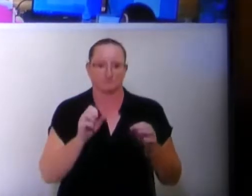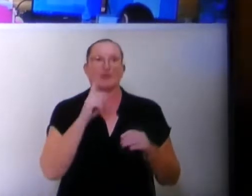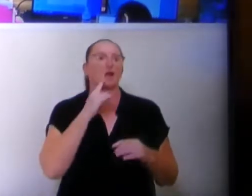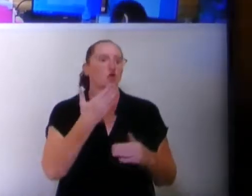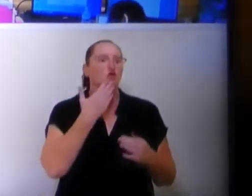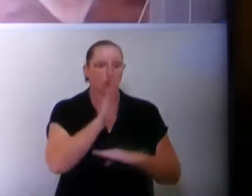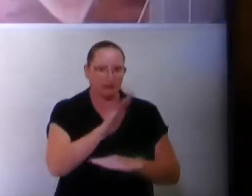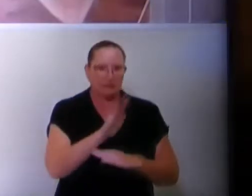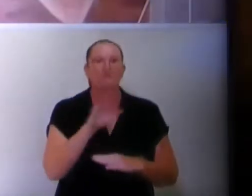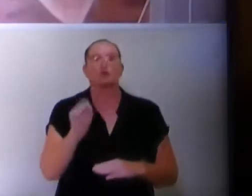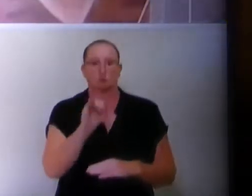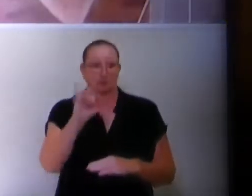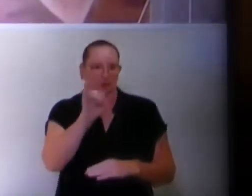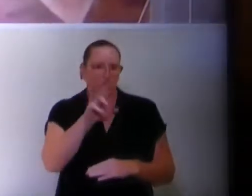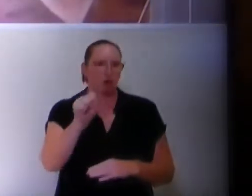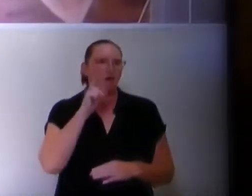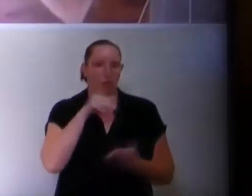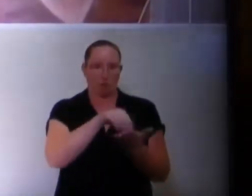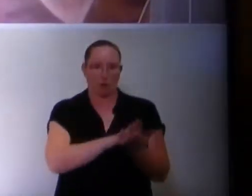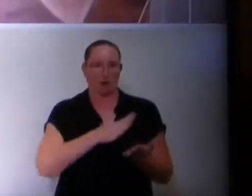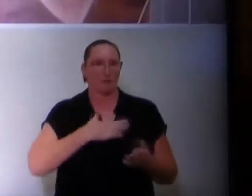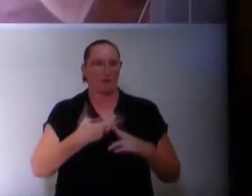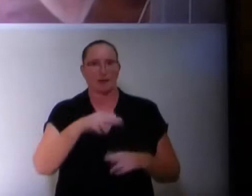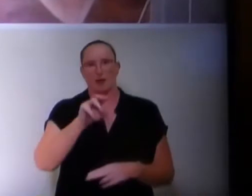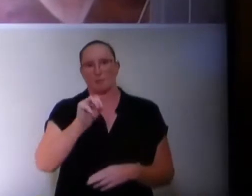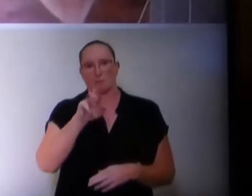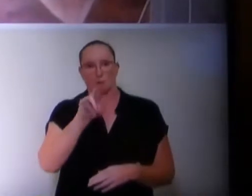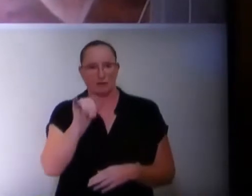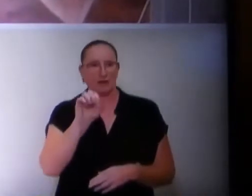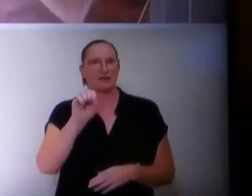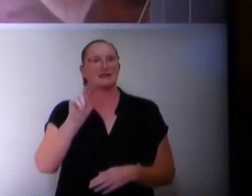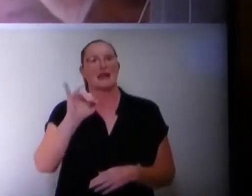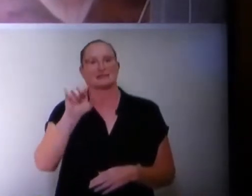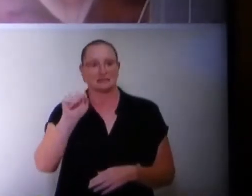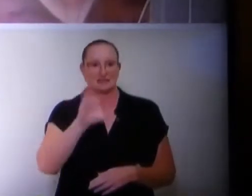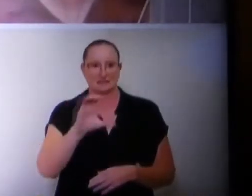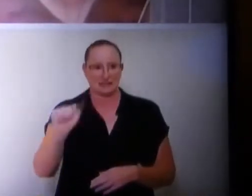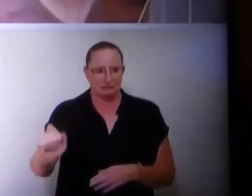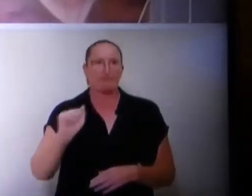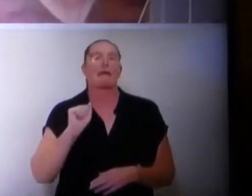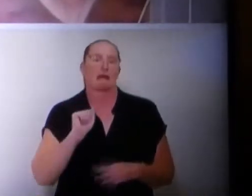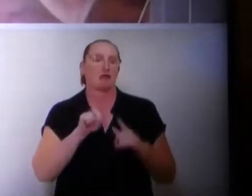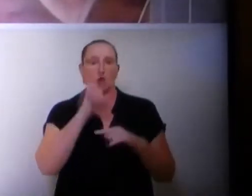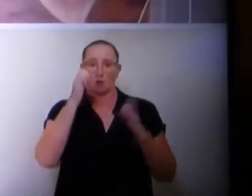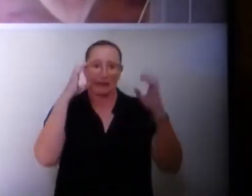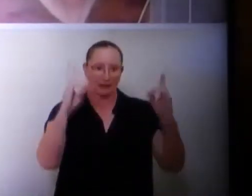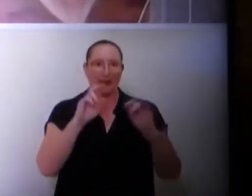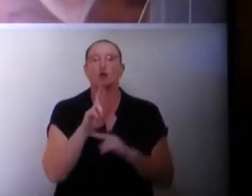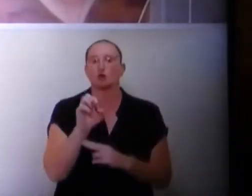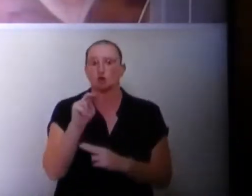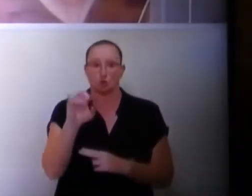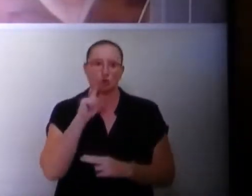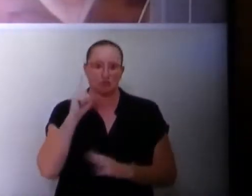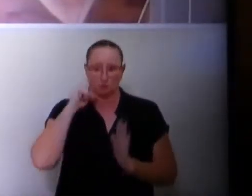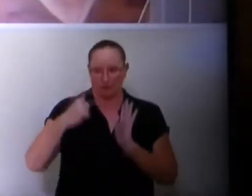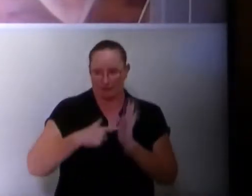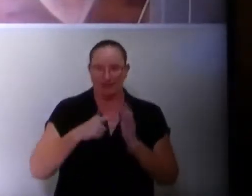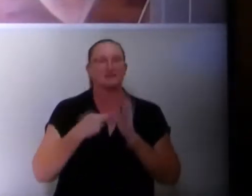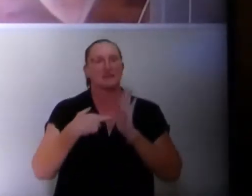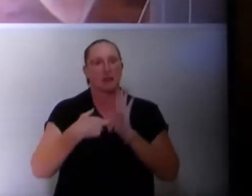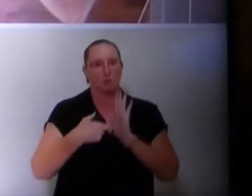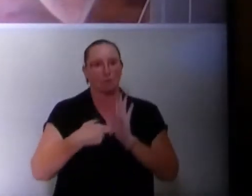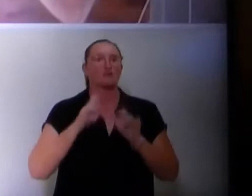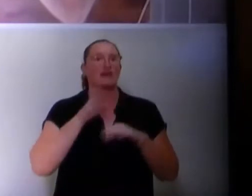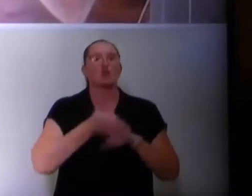Cavazos, Trustee Superintendent Jara. For the record, my name is Marie Neistos, CCA President. As the only educator union recognized by CCSD that represents over